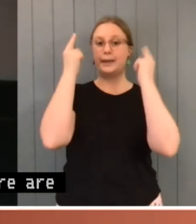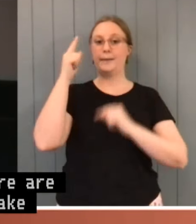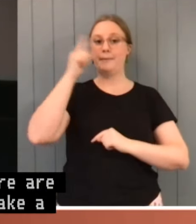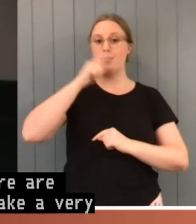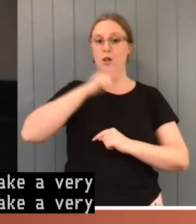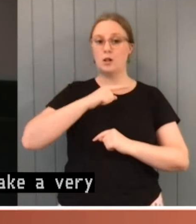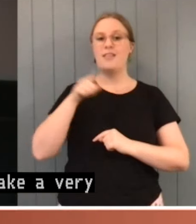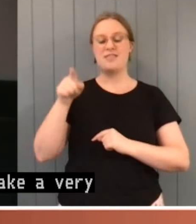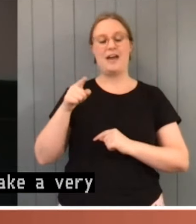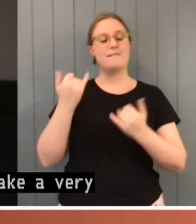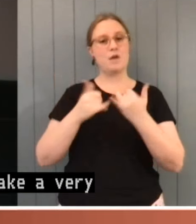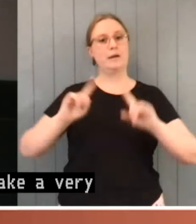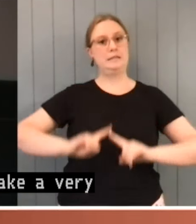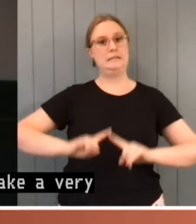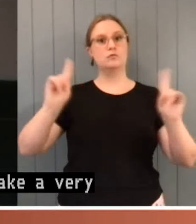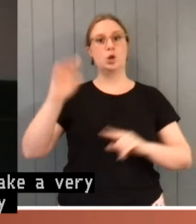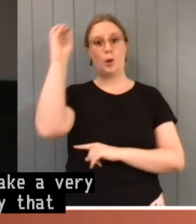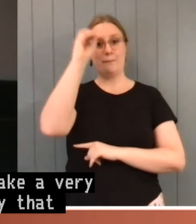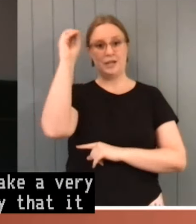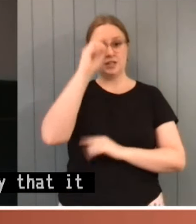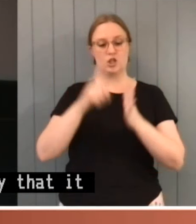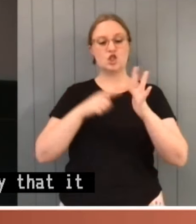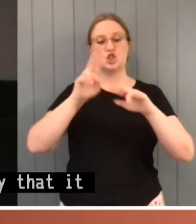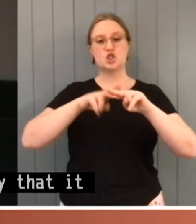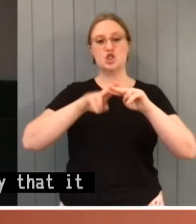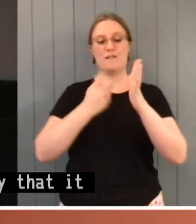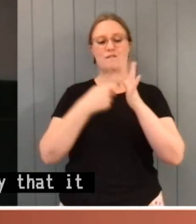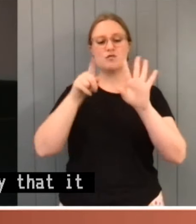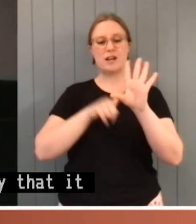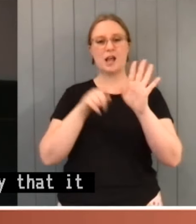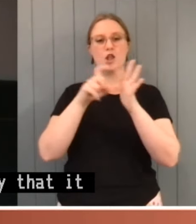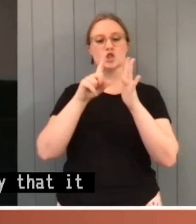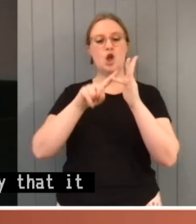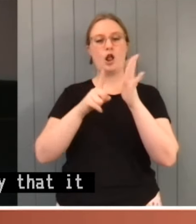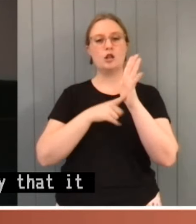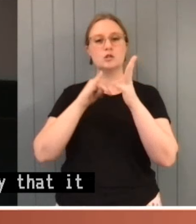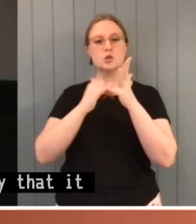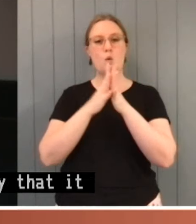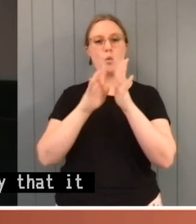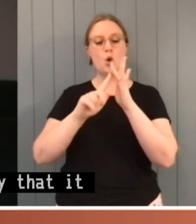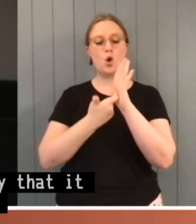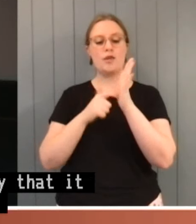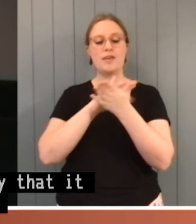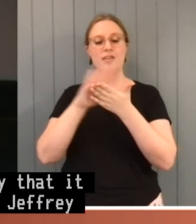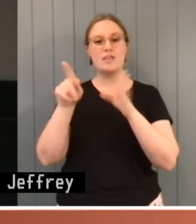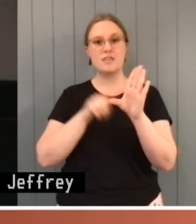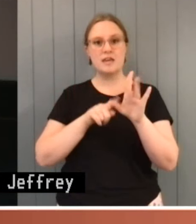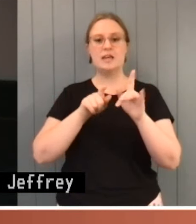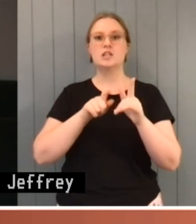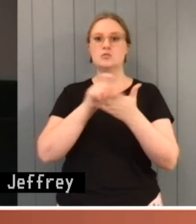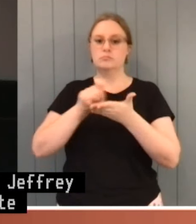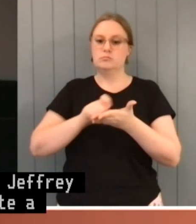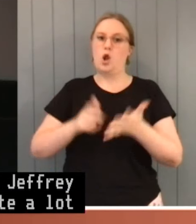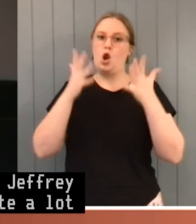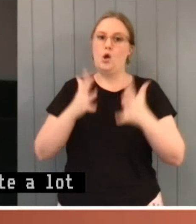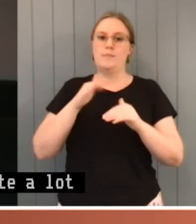Geoffrey Goldsworthy is one who has written quite trenchantly on it. And some of the leading judges in the Supreme Court of